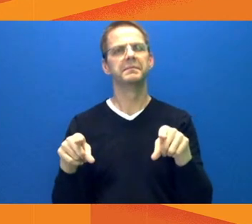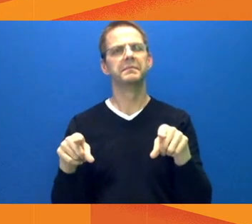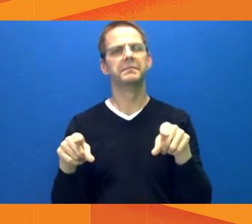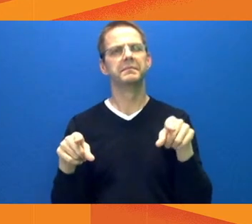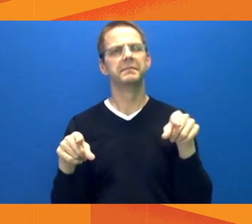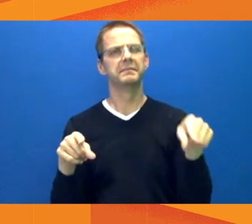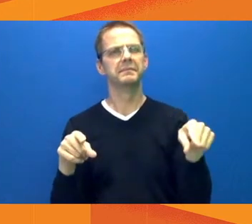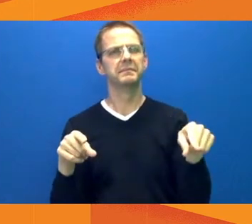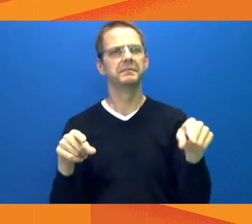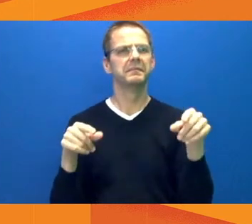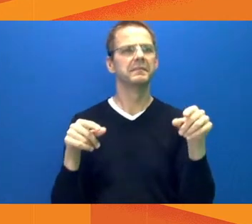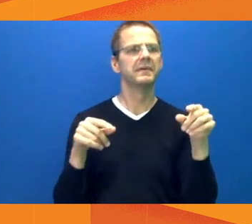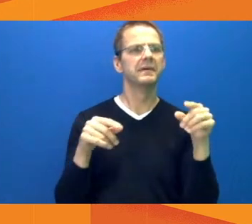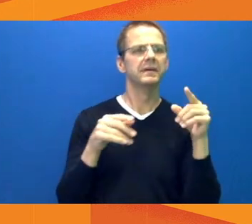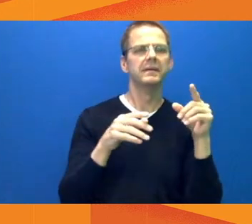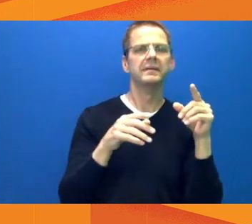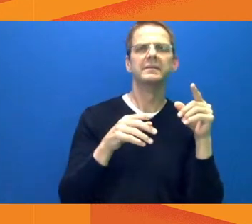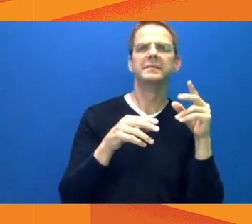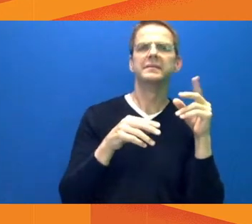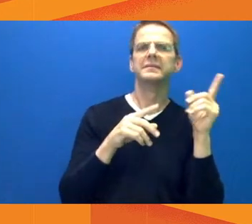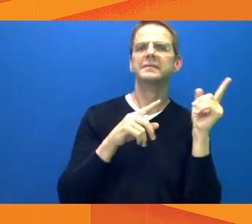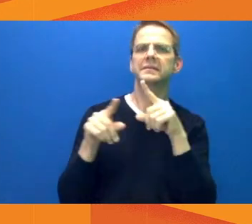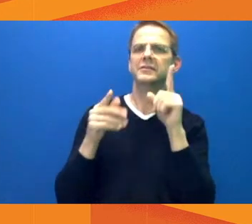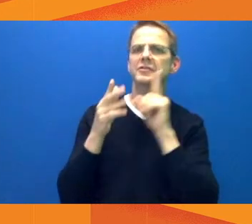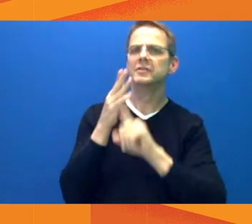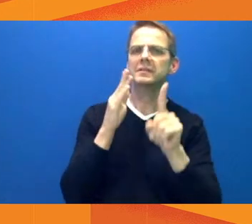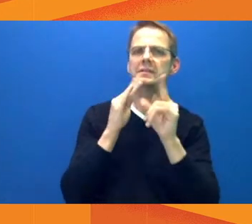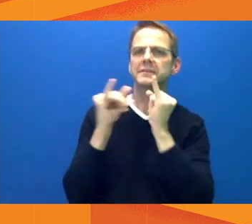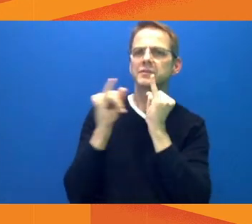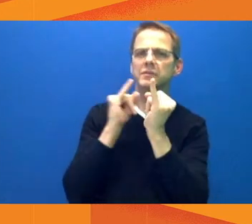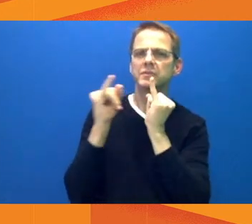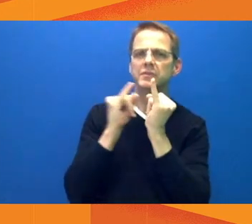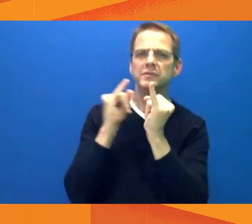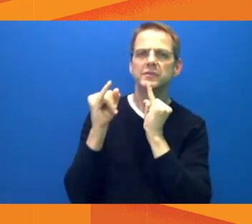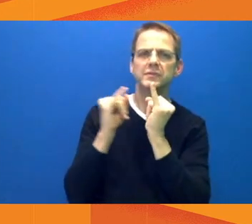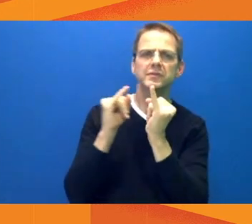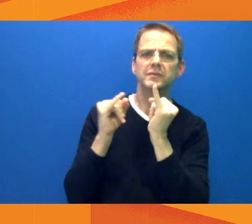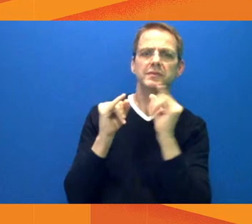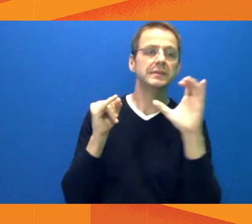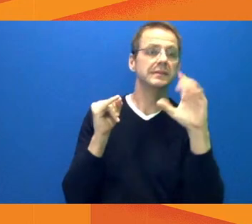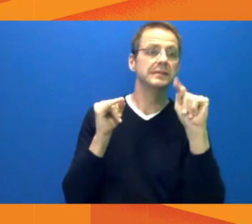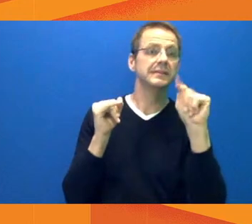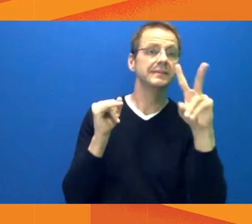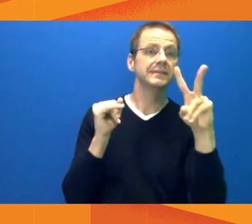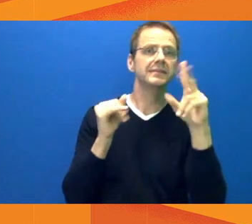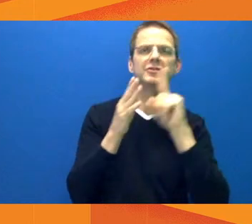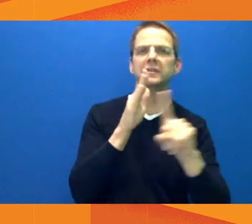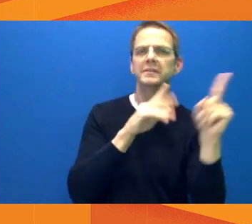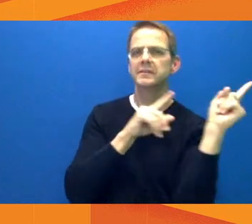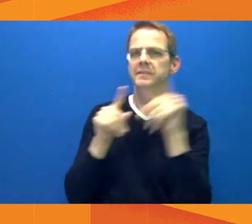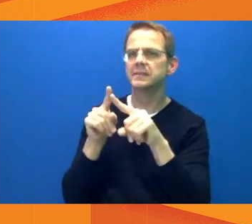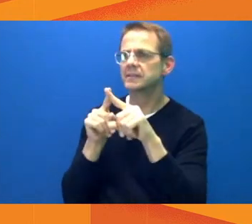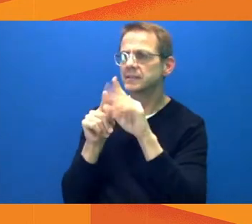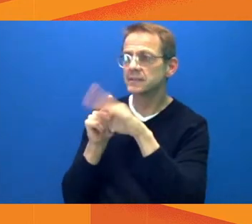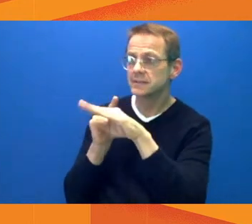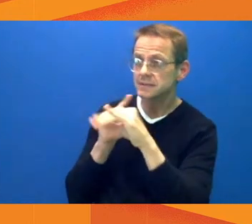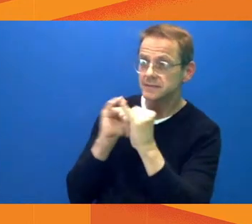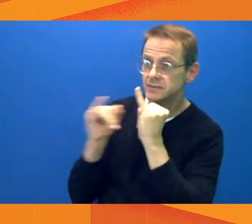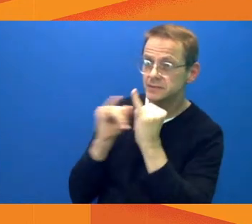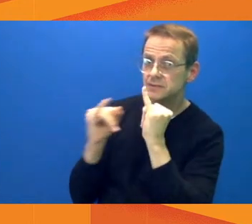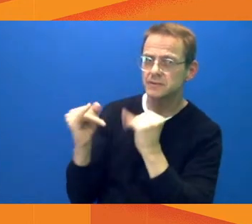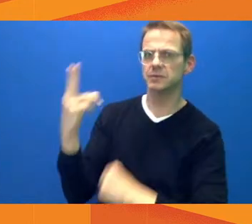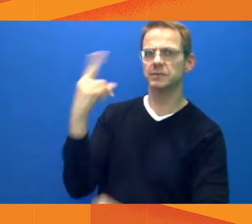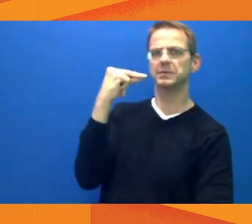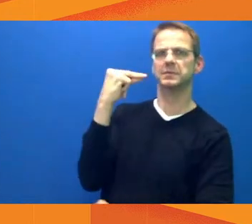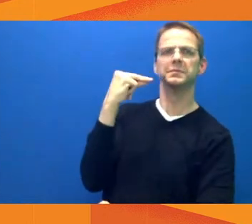know, the cost of cleaning and repairs at the centre there. So I'm just wondering why that might